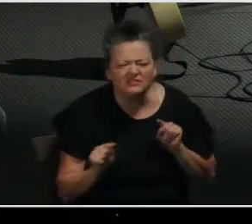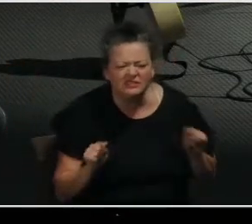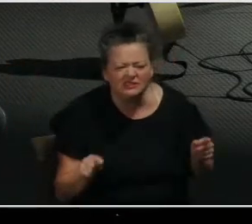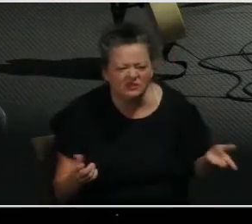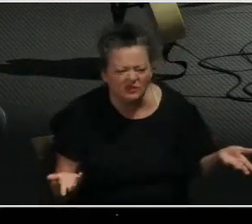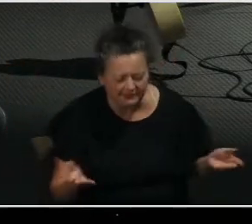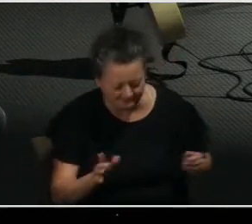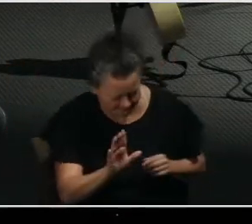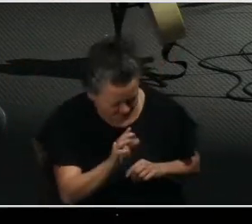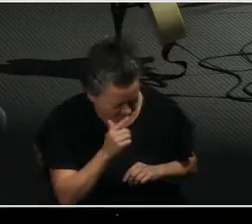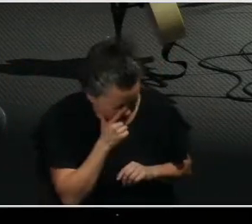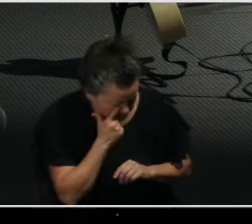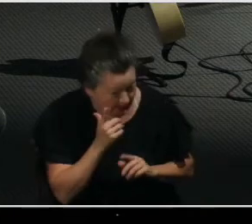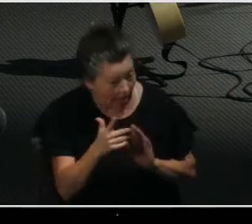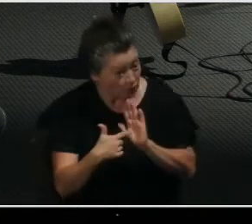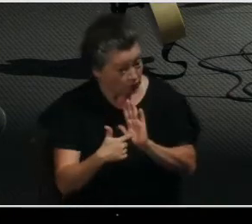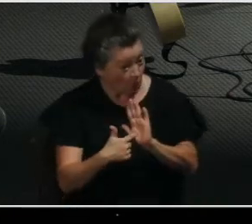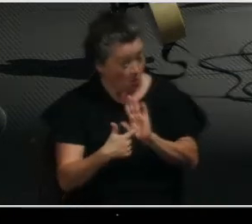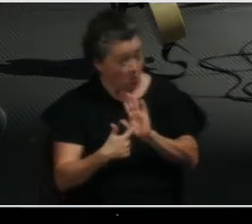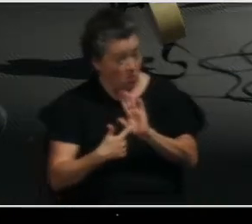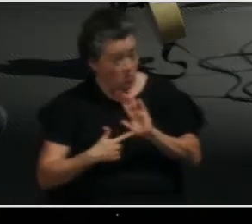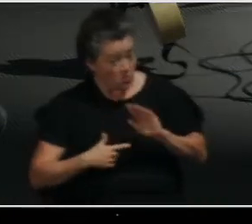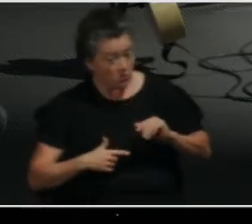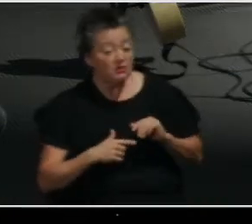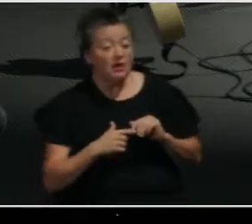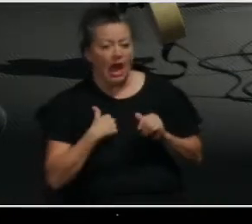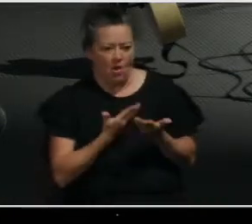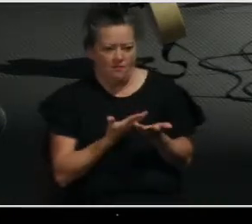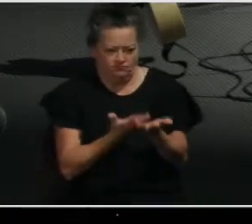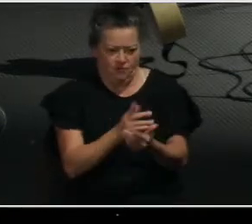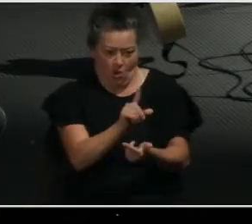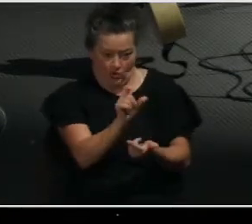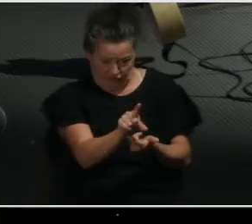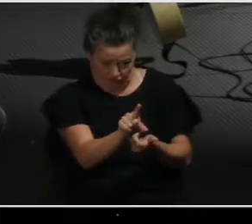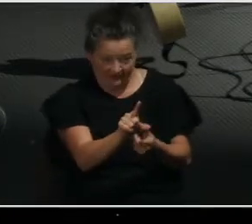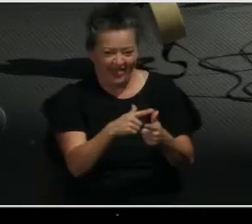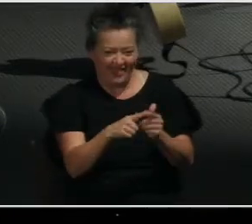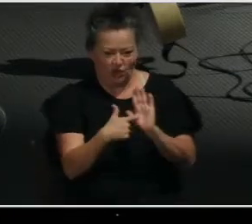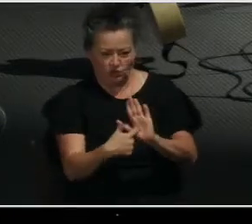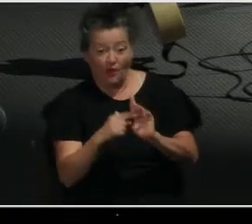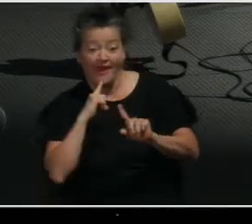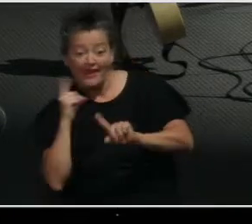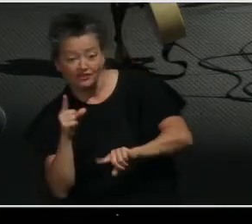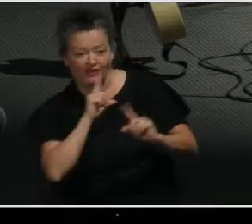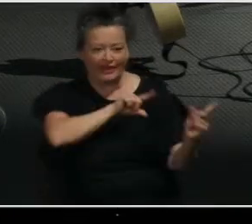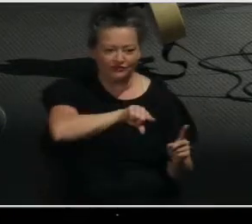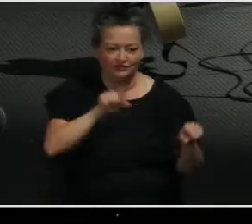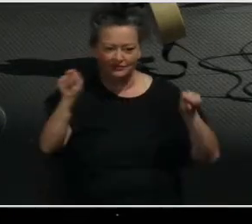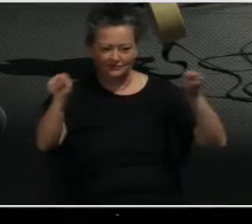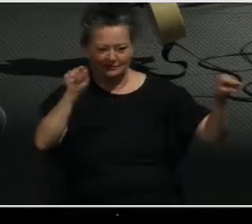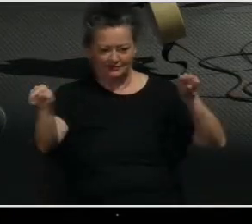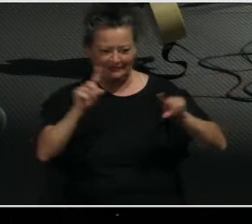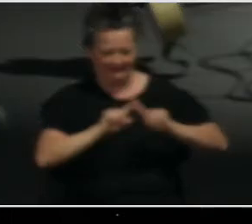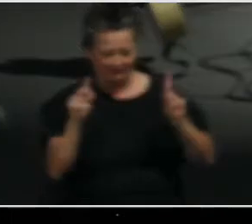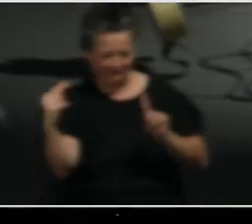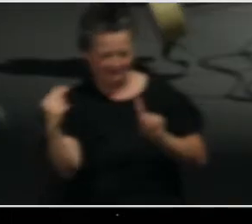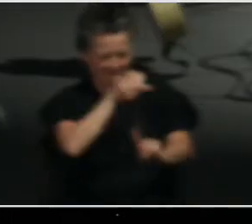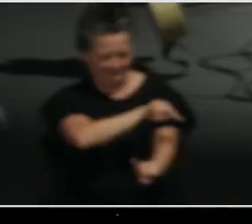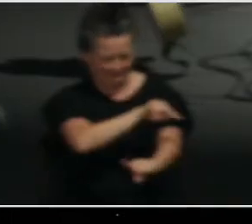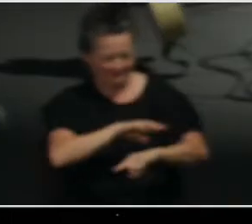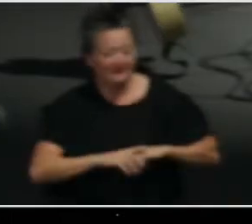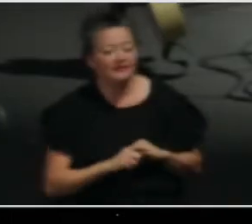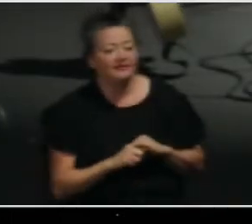questions and the different ways the world would answer the question and God would answer. So here's one question. Whose life